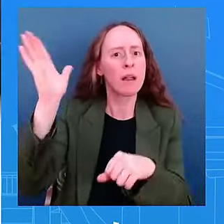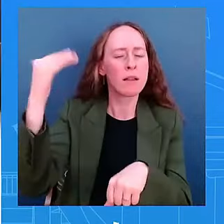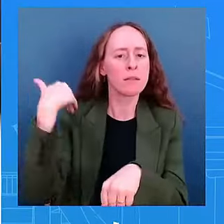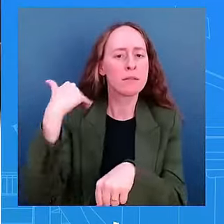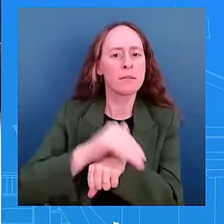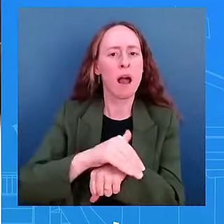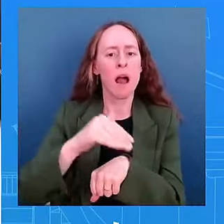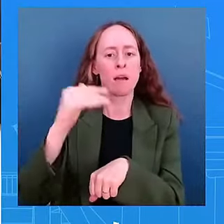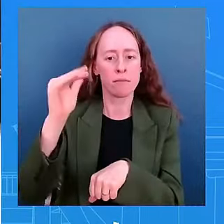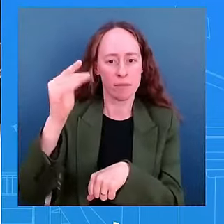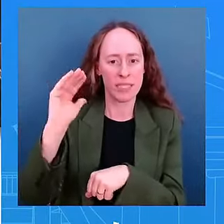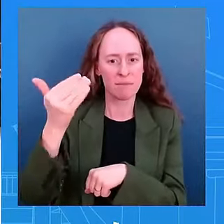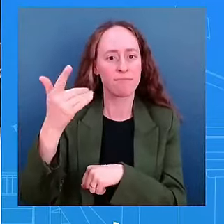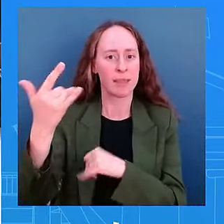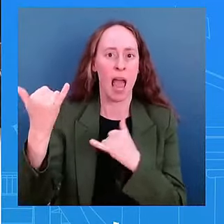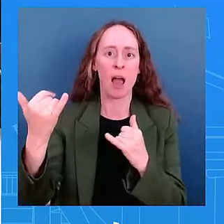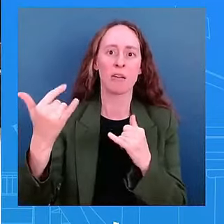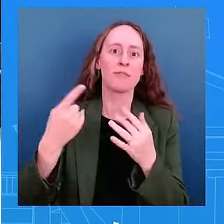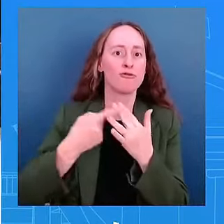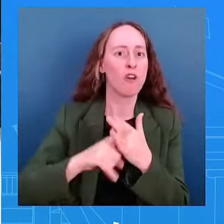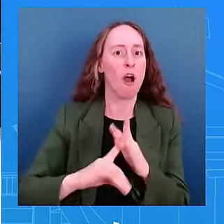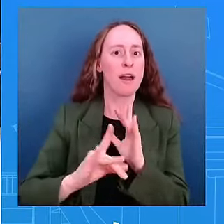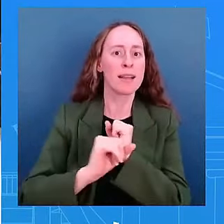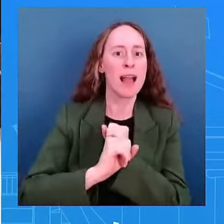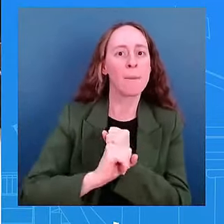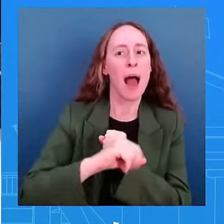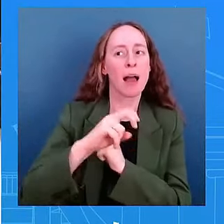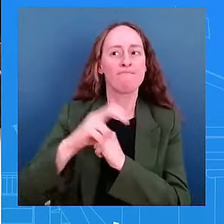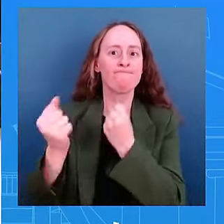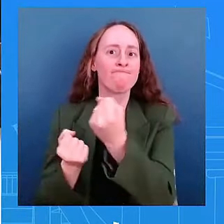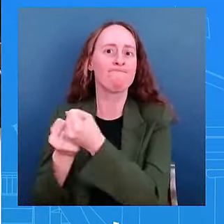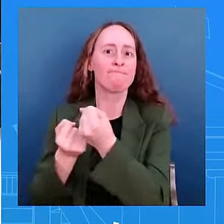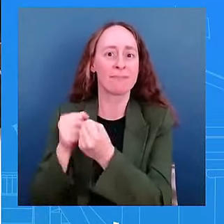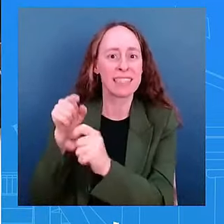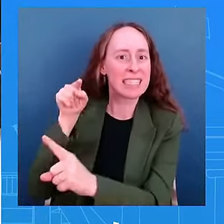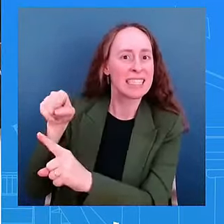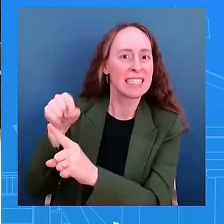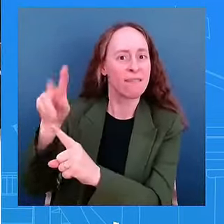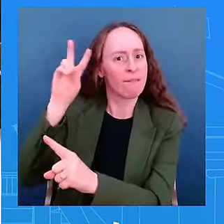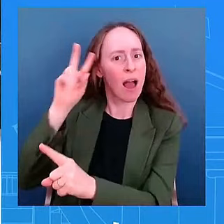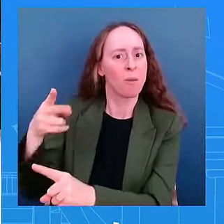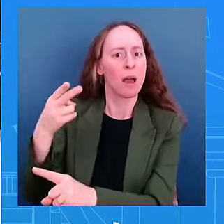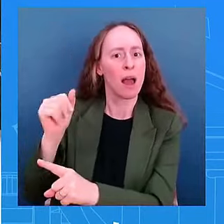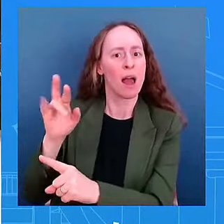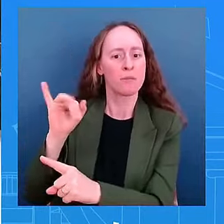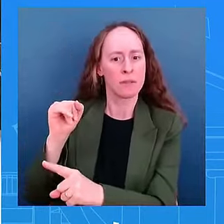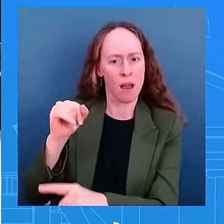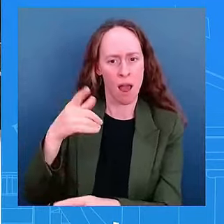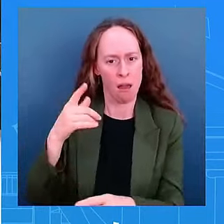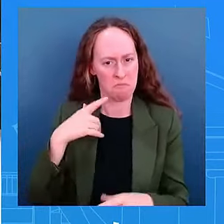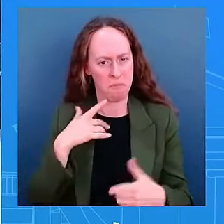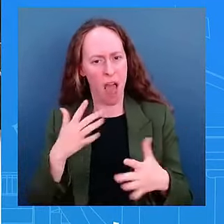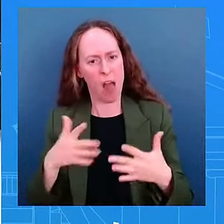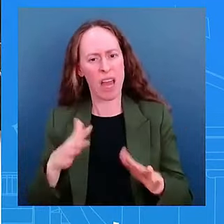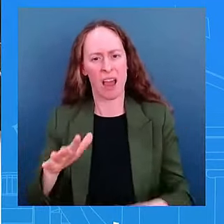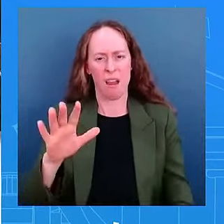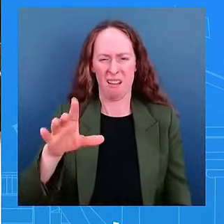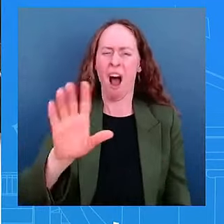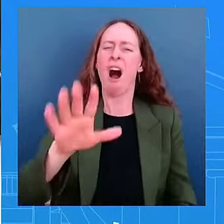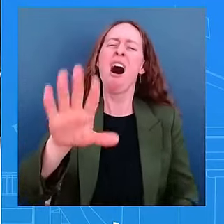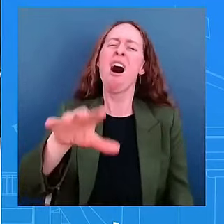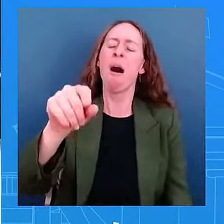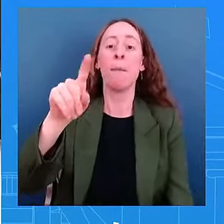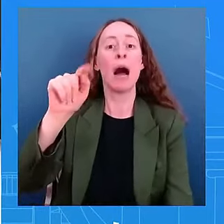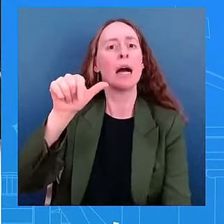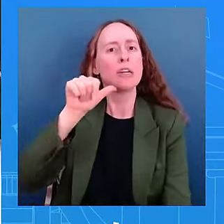today um i was wondering if there was was yesterday uh was there a campaign element to yesterday was he sort of talking broadly